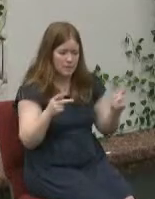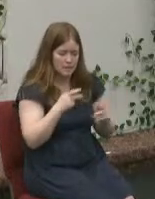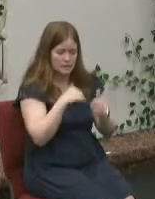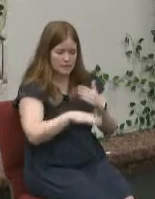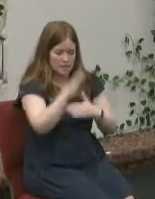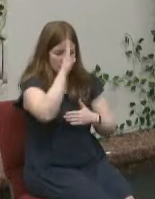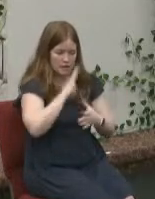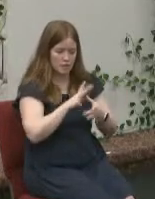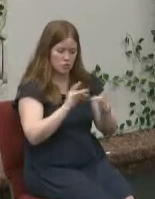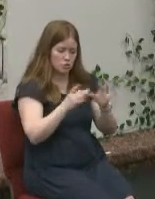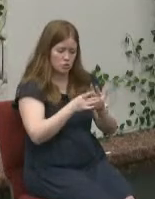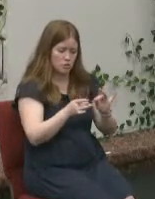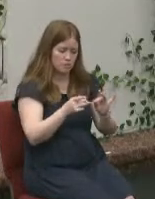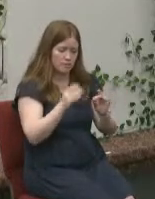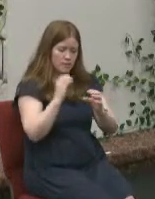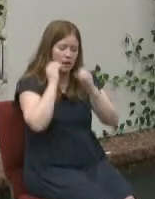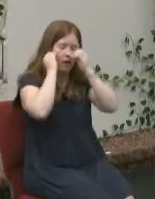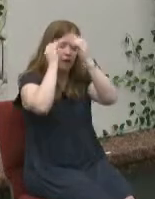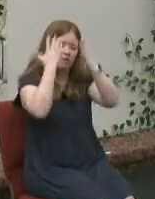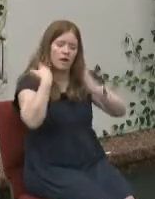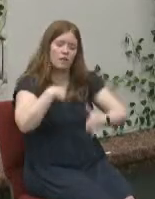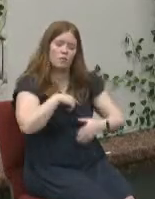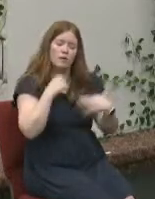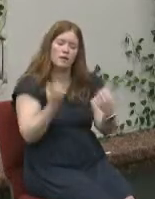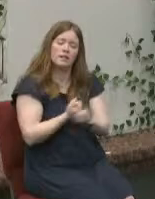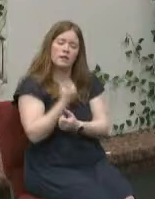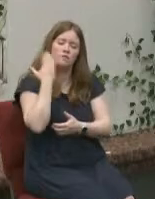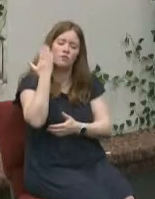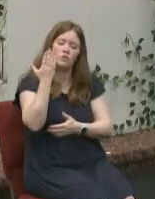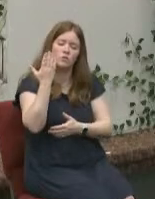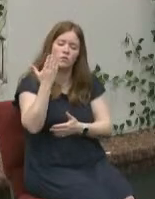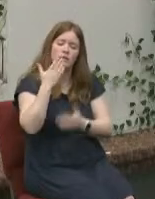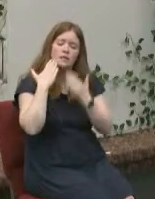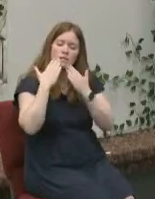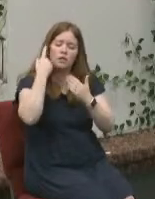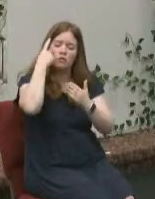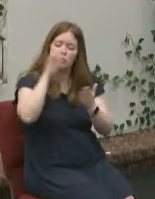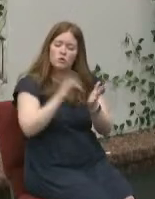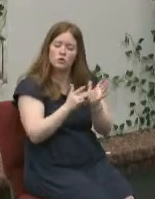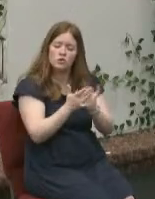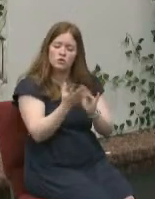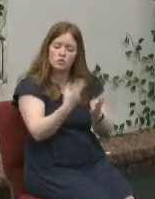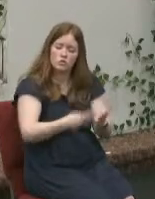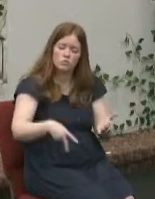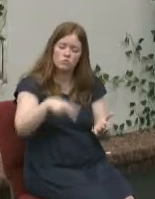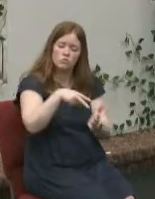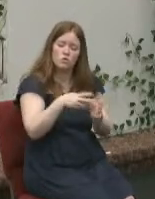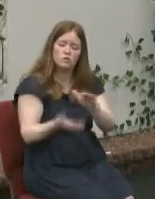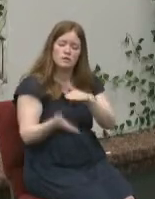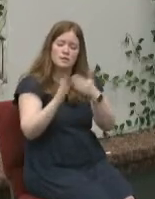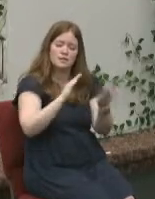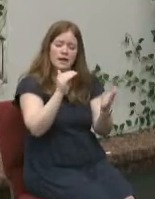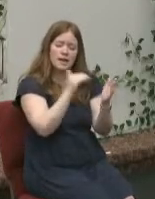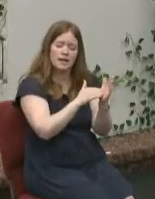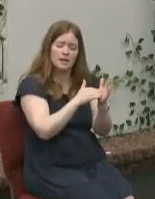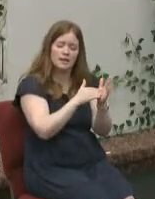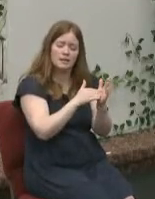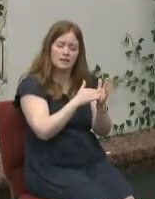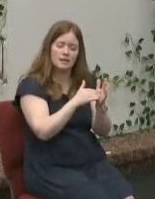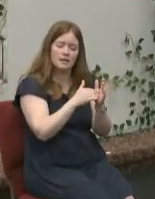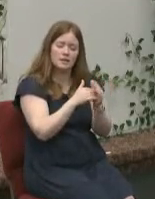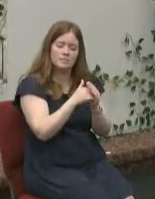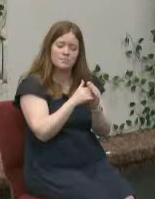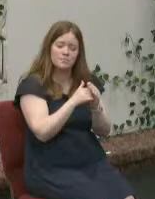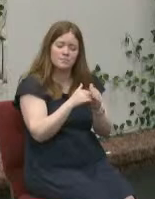father we love you thank you for jesus who died and rose again that's the story that makes sense of all